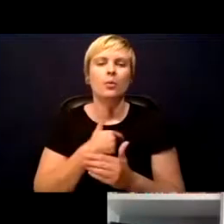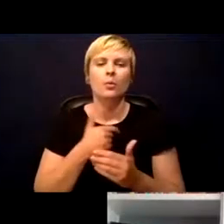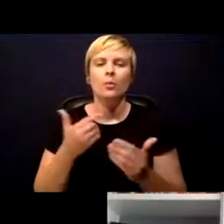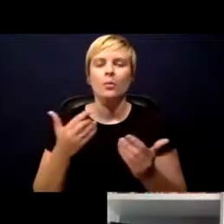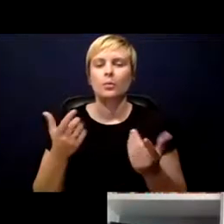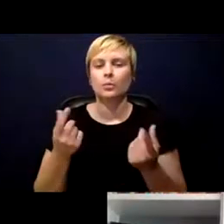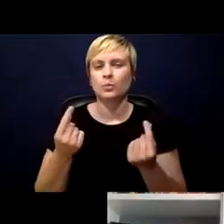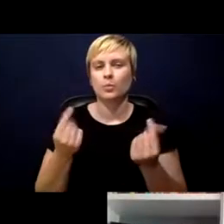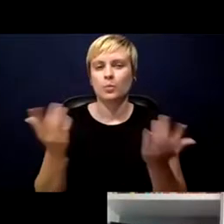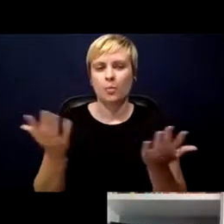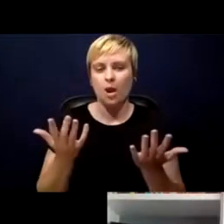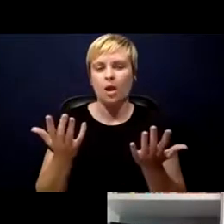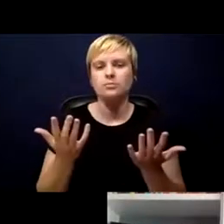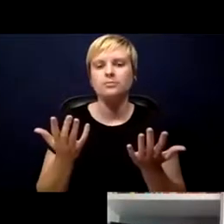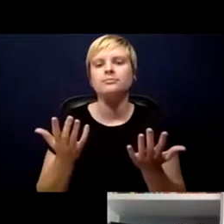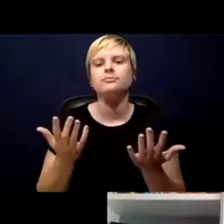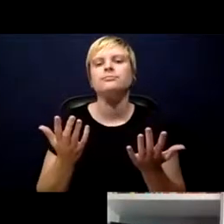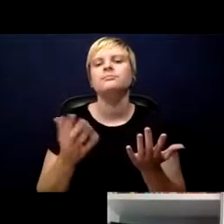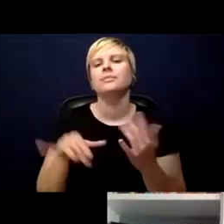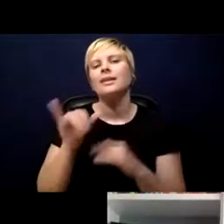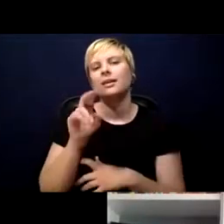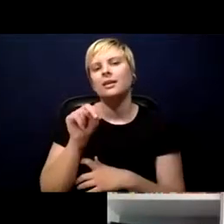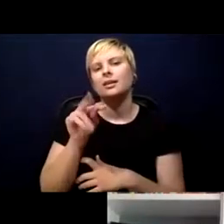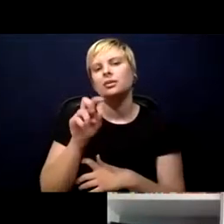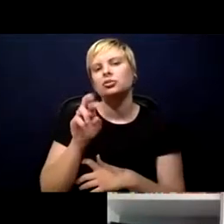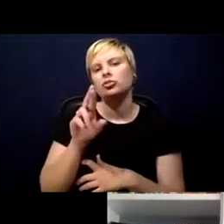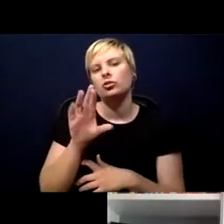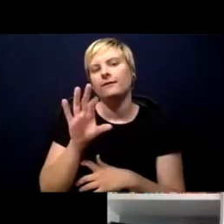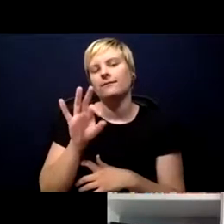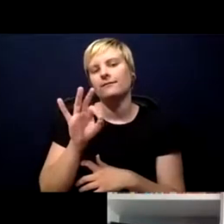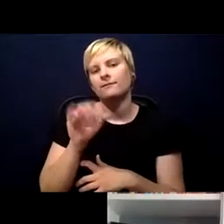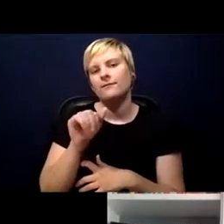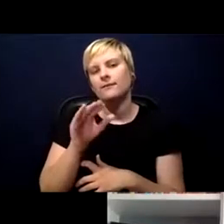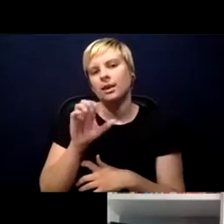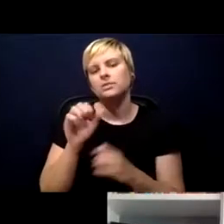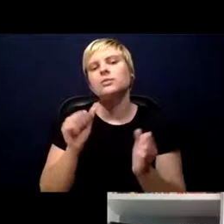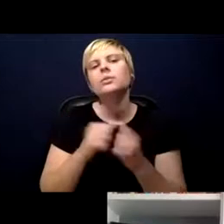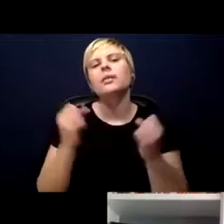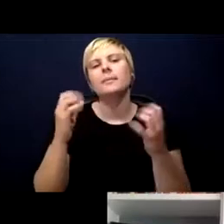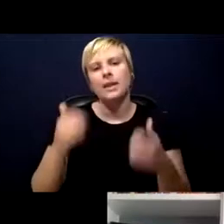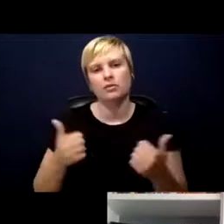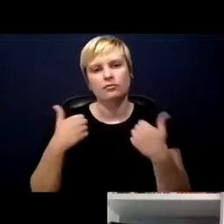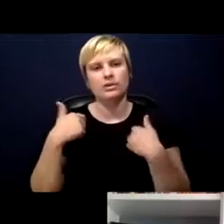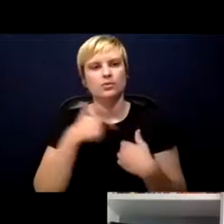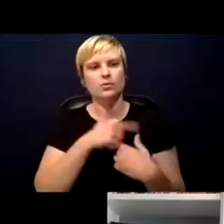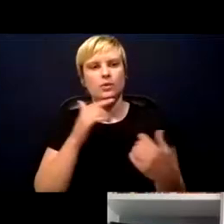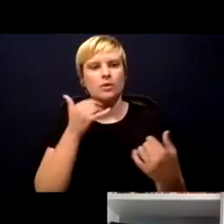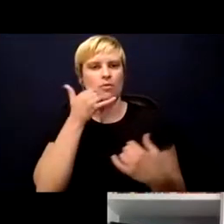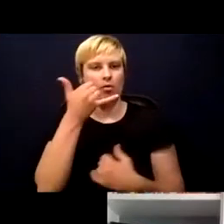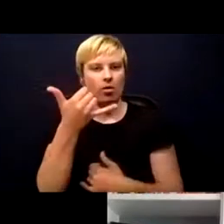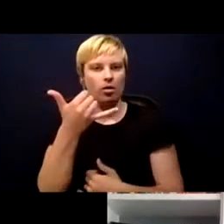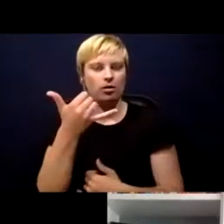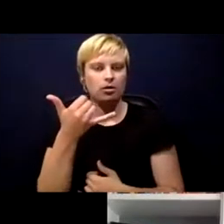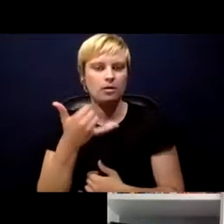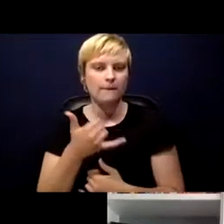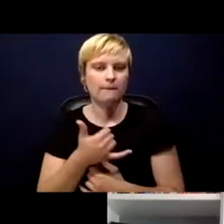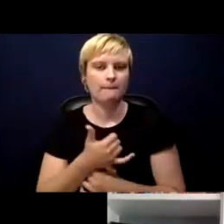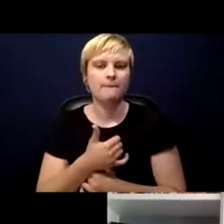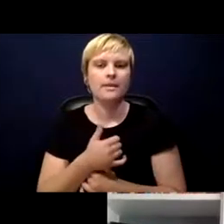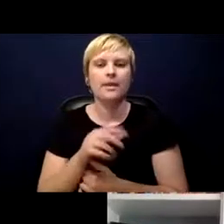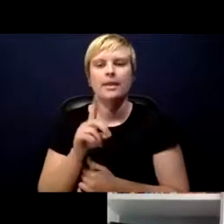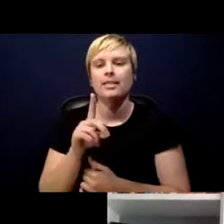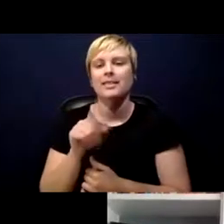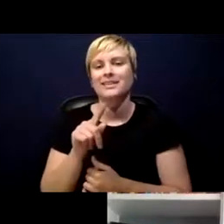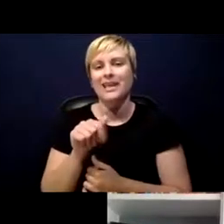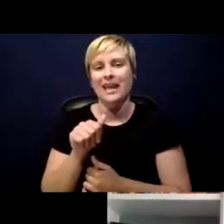interface with many of the residents that we contact by phone. The data are all